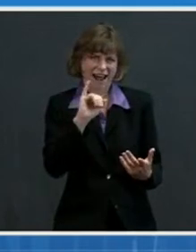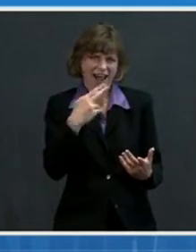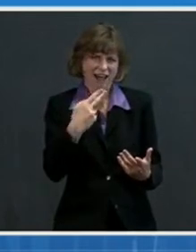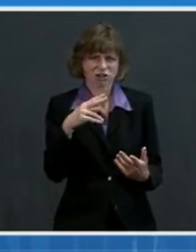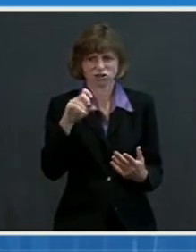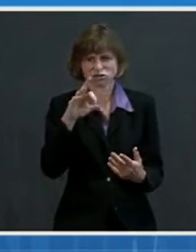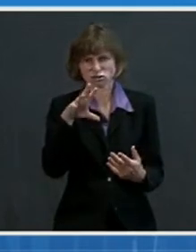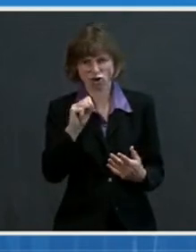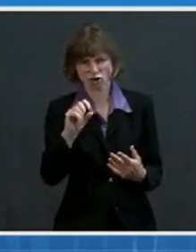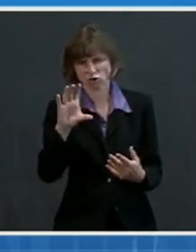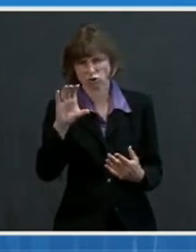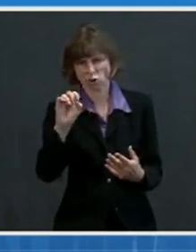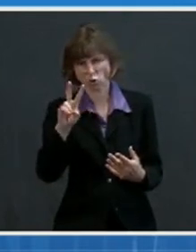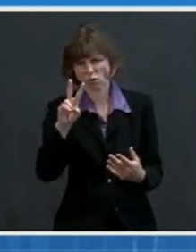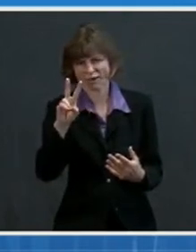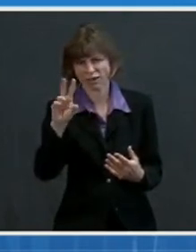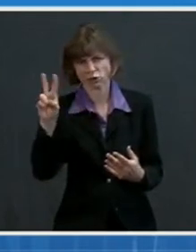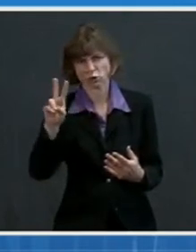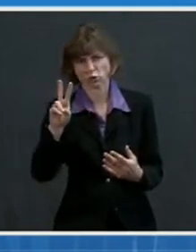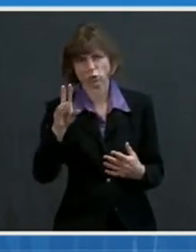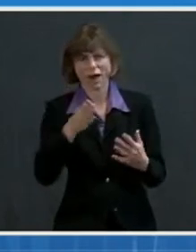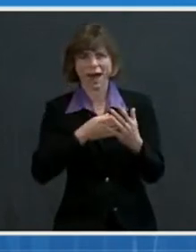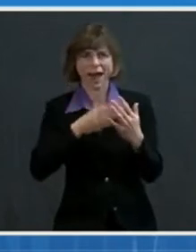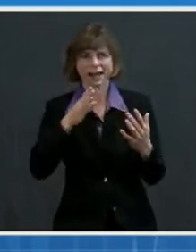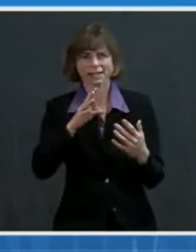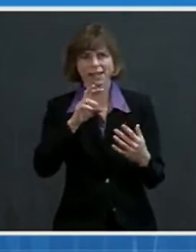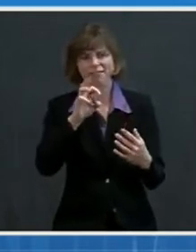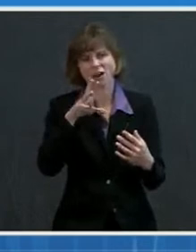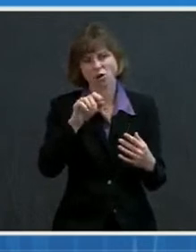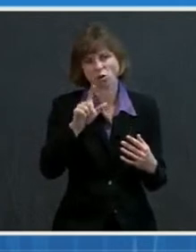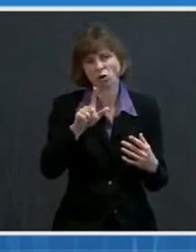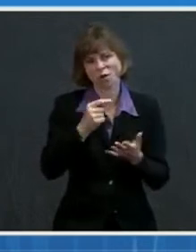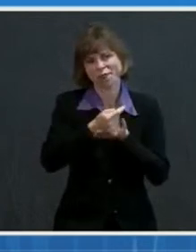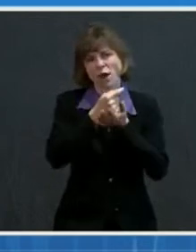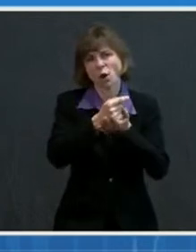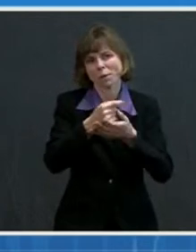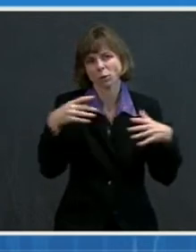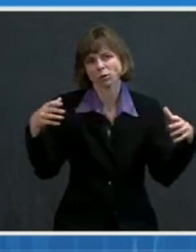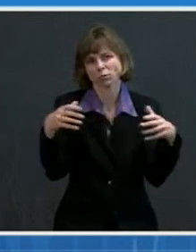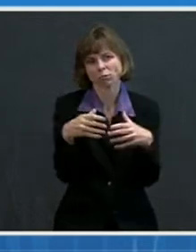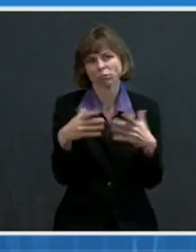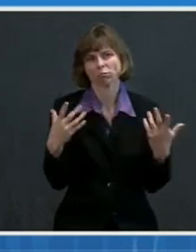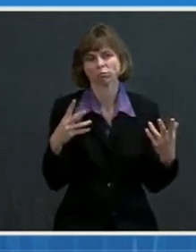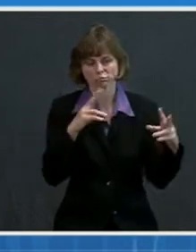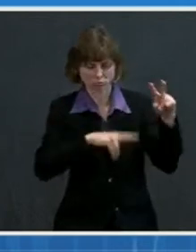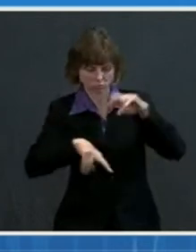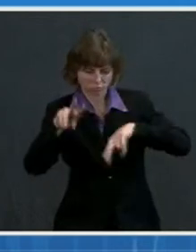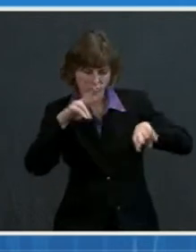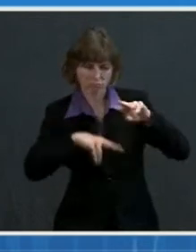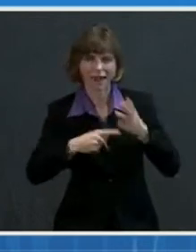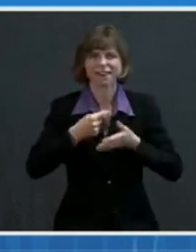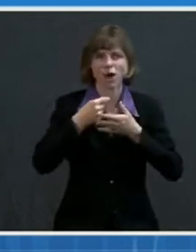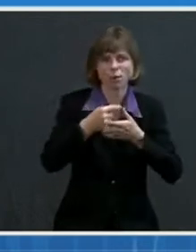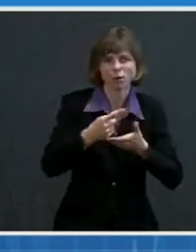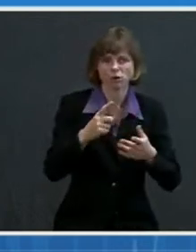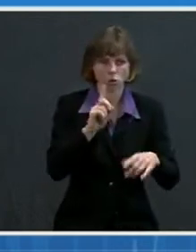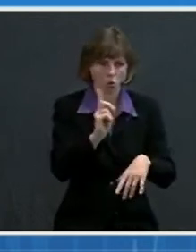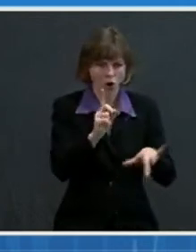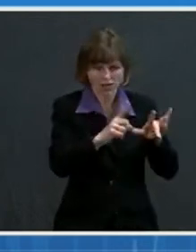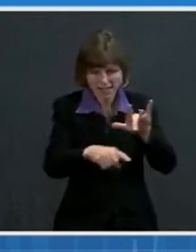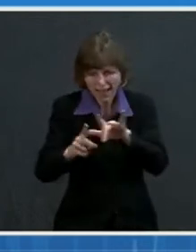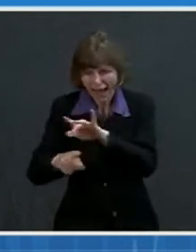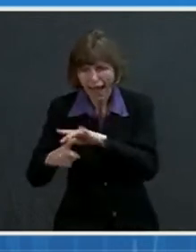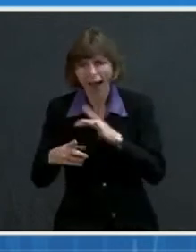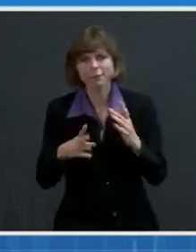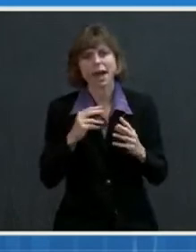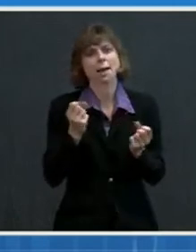antiviral therapeutic summit looking at the state of therapeutics, gaps in the field, and a number of our